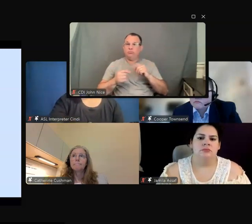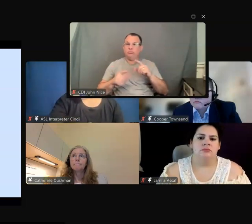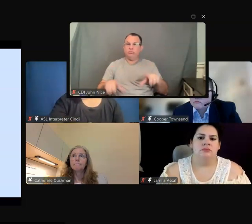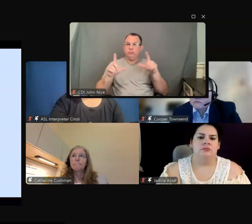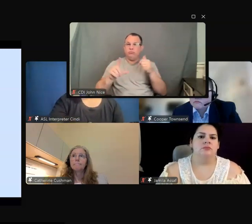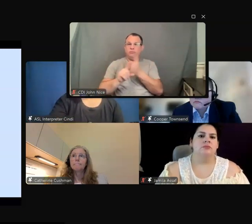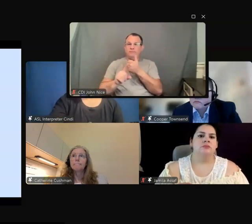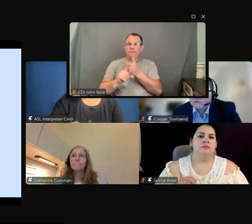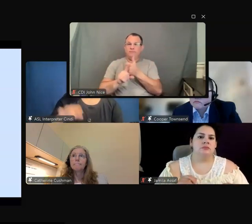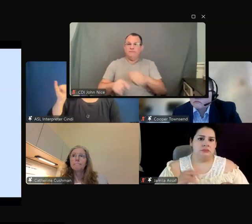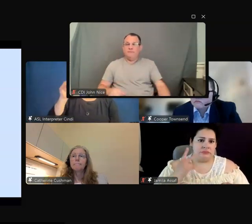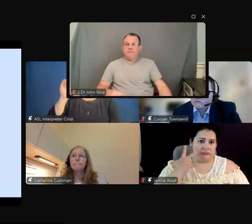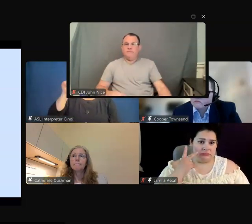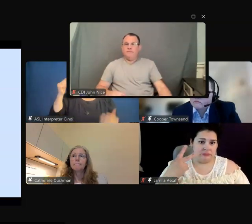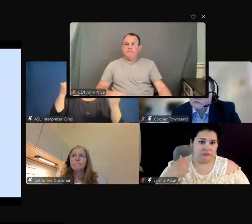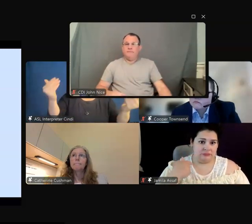Jamila, go ahead.